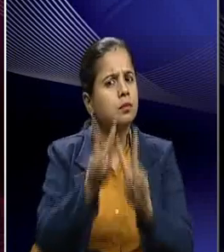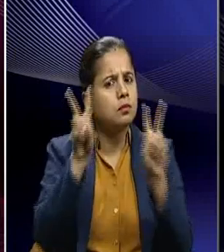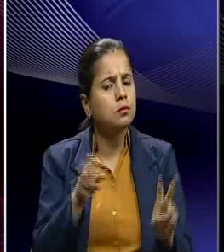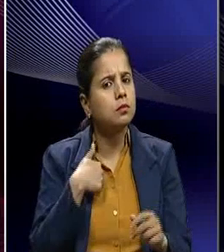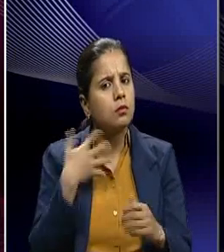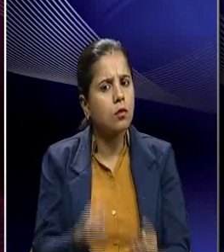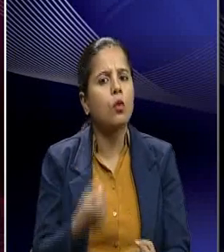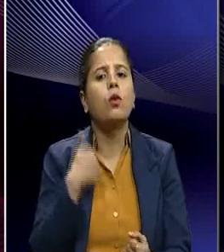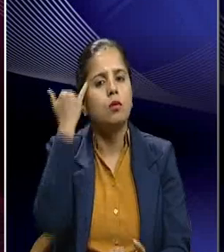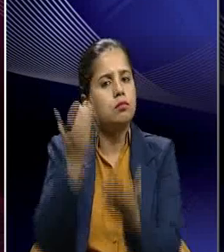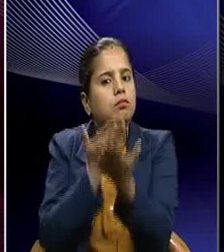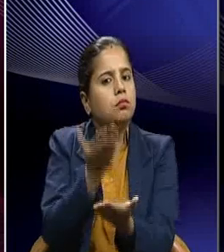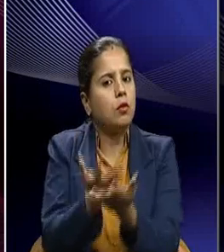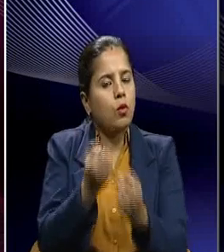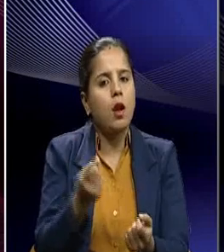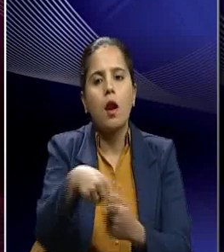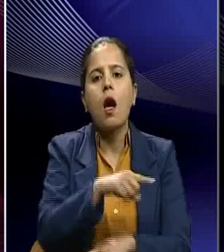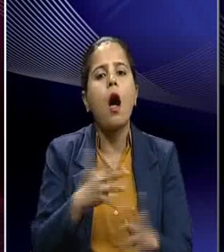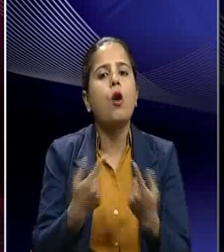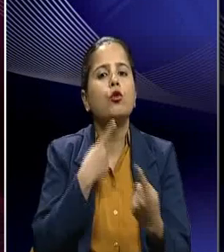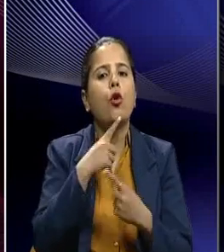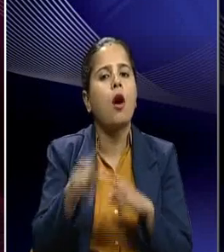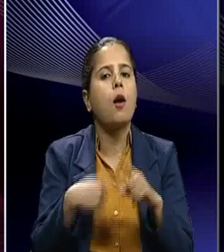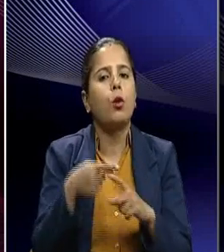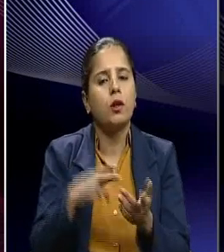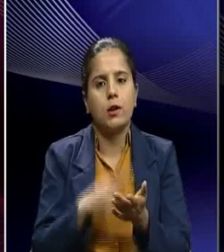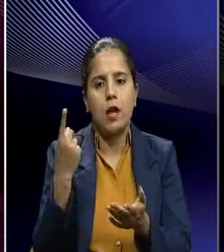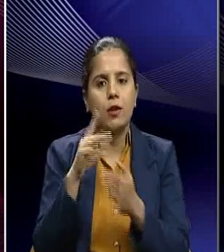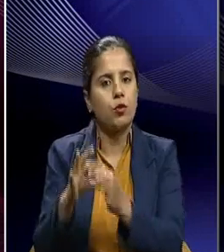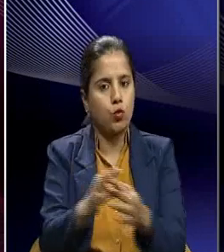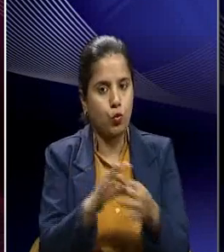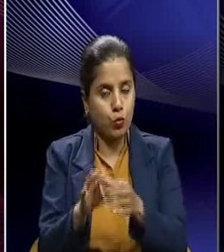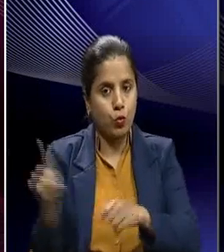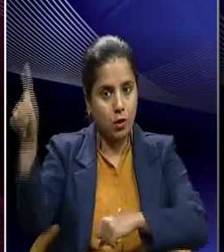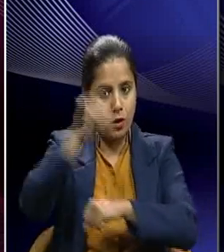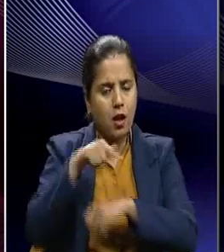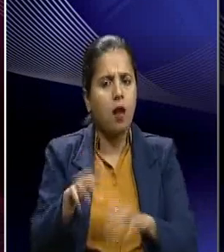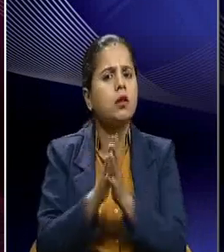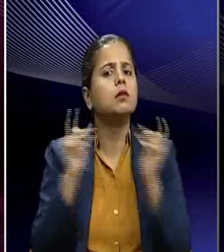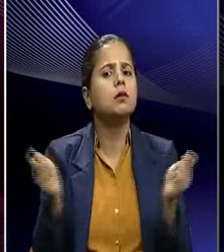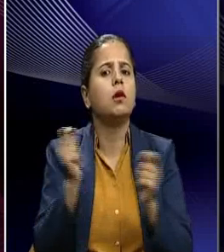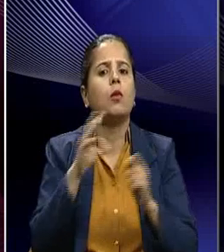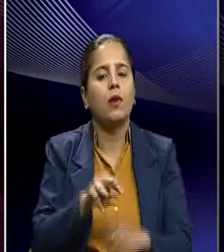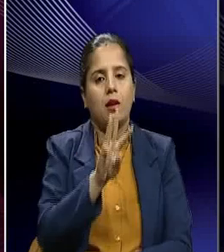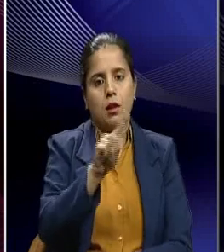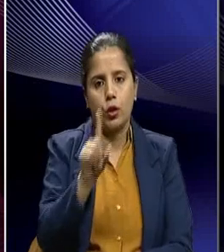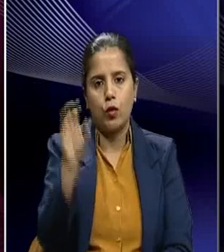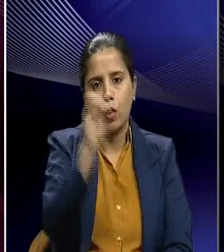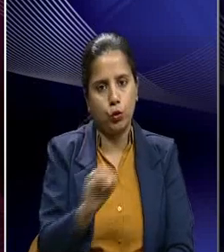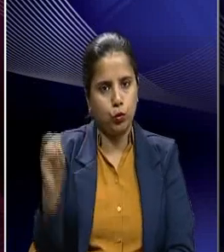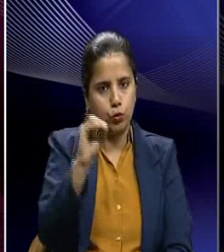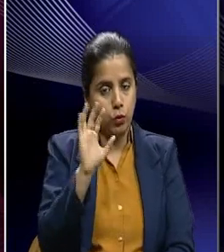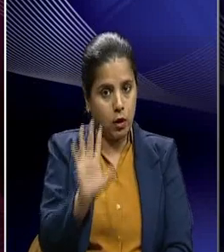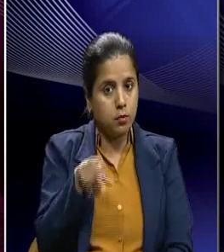like to suggest you that how we talked about the National Unity Day which is being celebrated on 31st of October